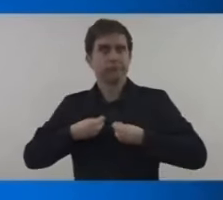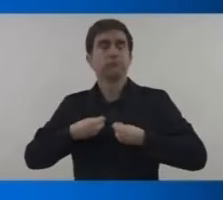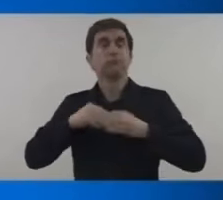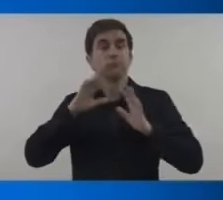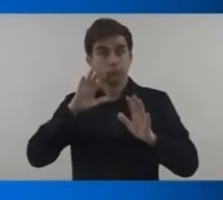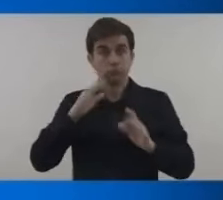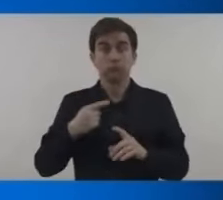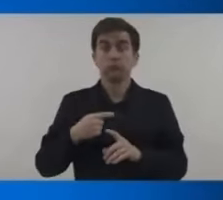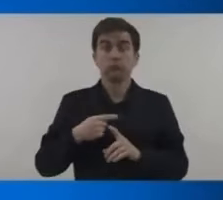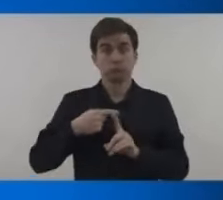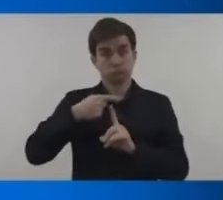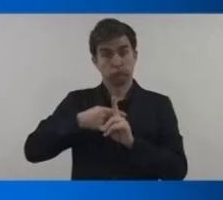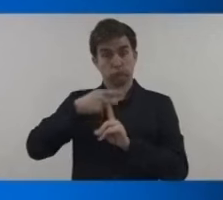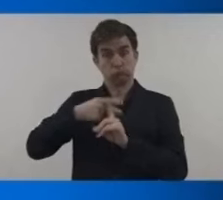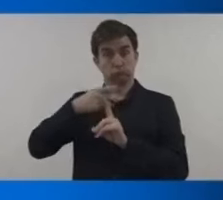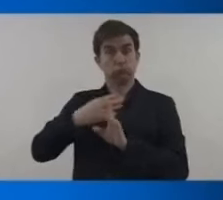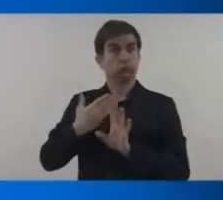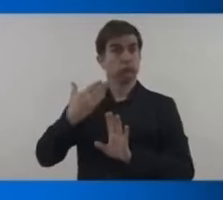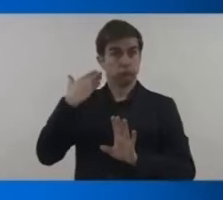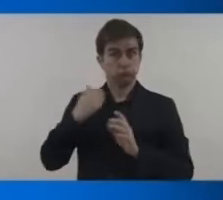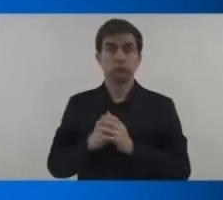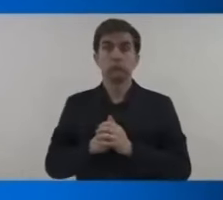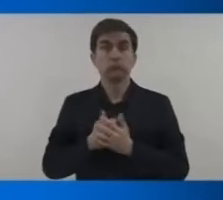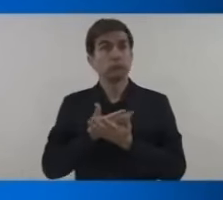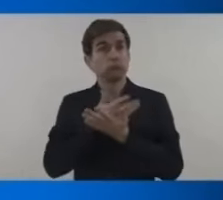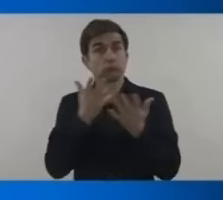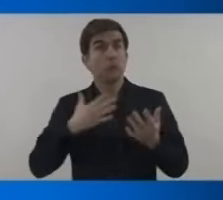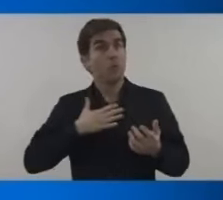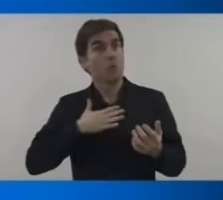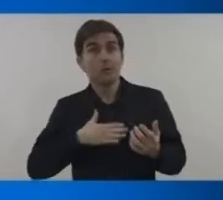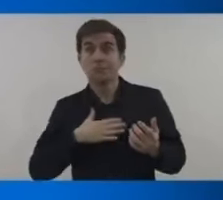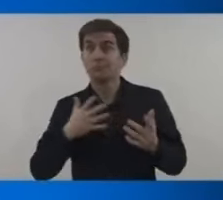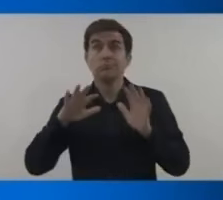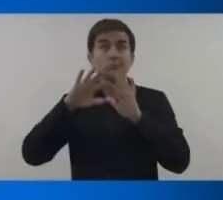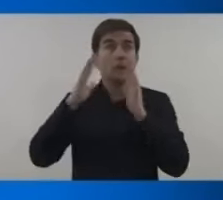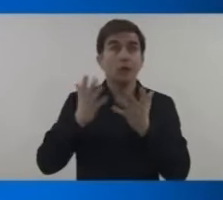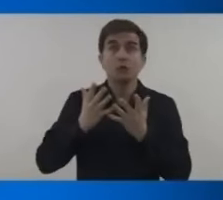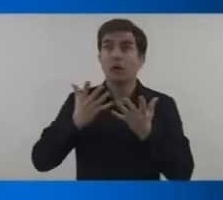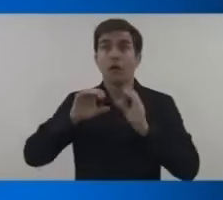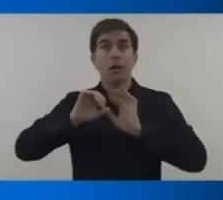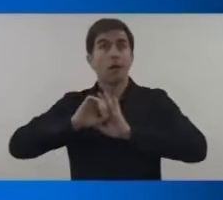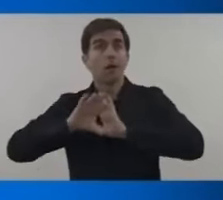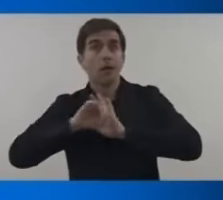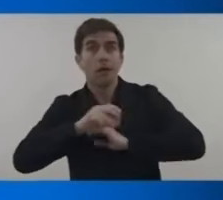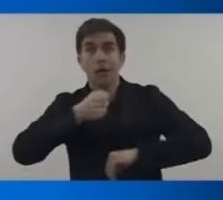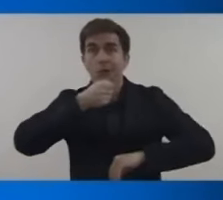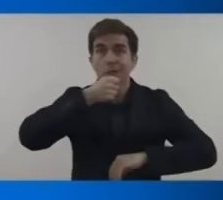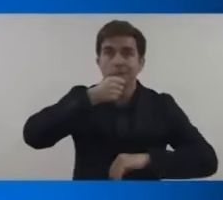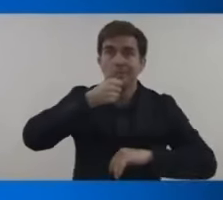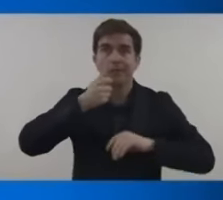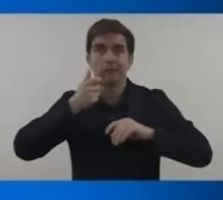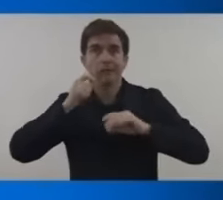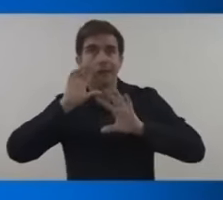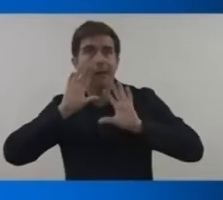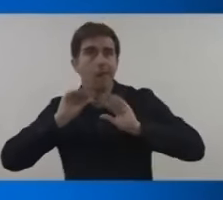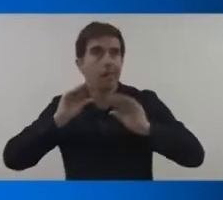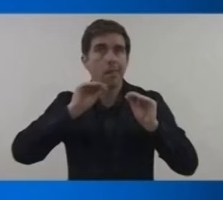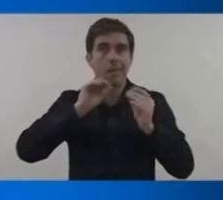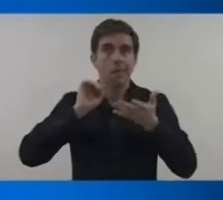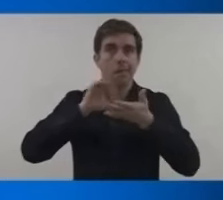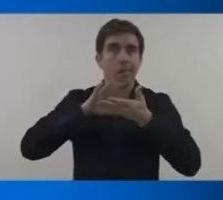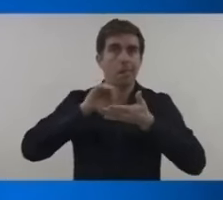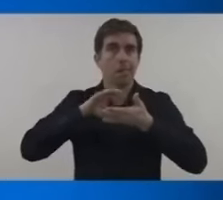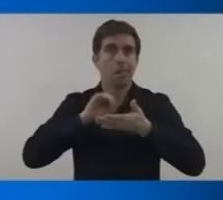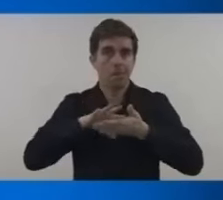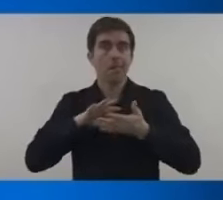responsible for more than 70 percent of 2023's heat trapping gases united nations officials downplayed the lack